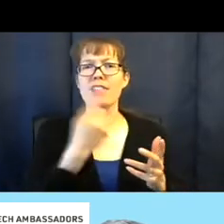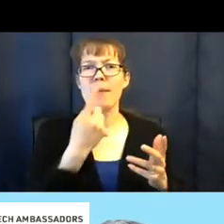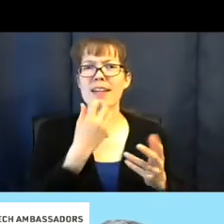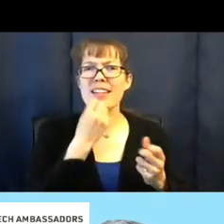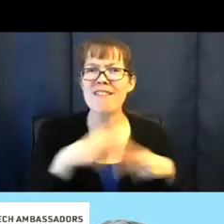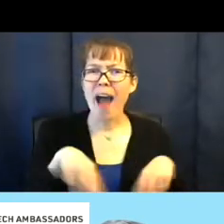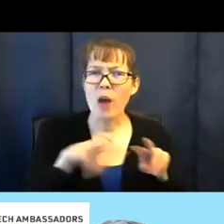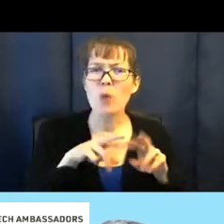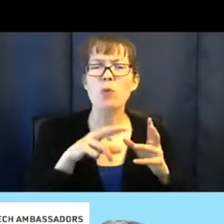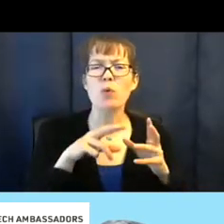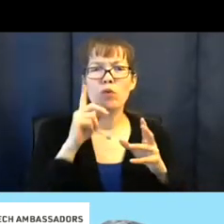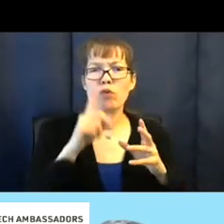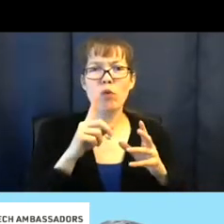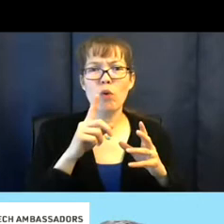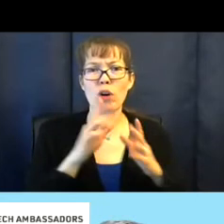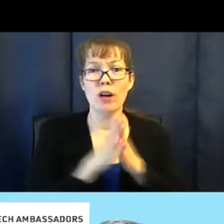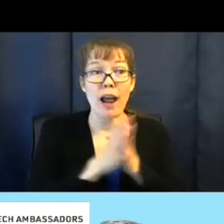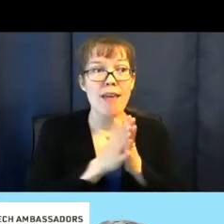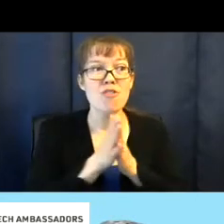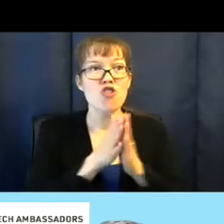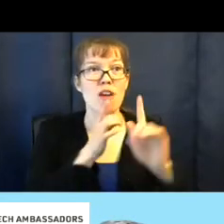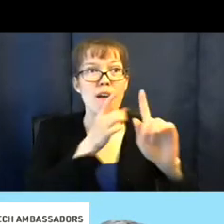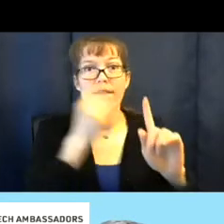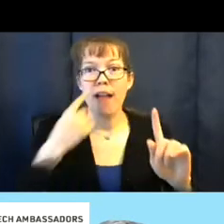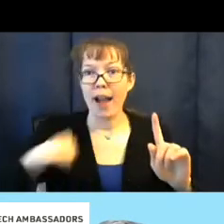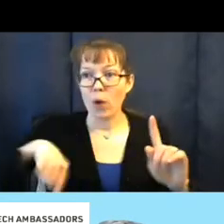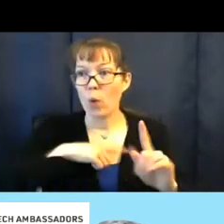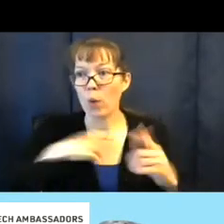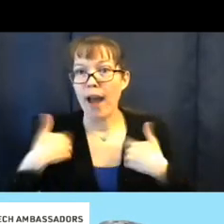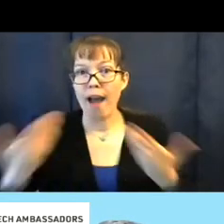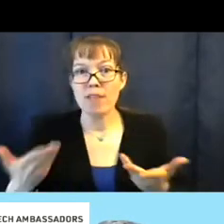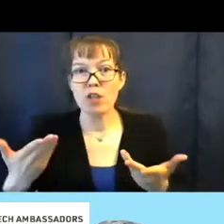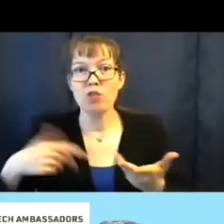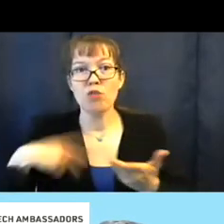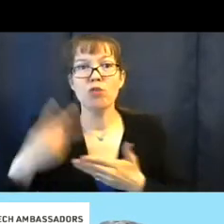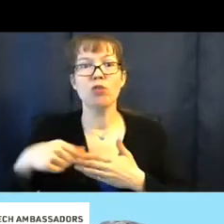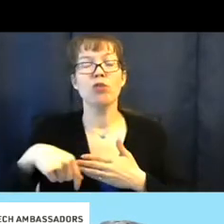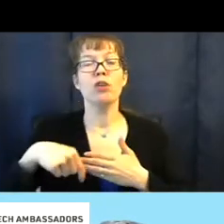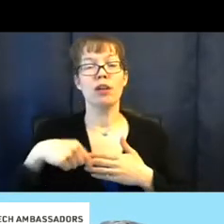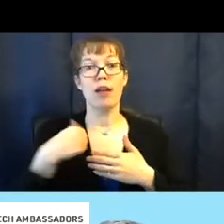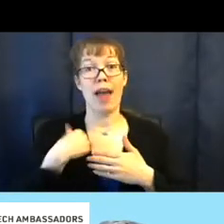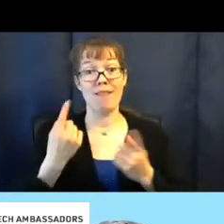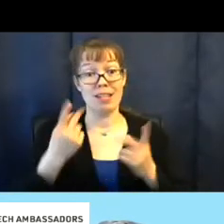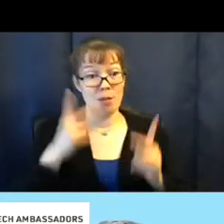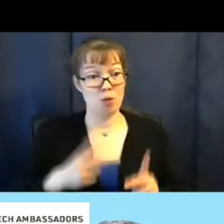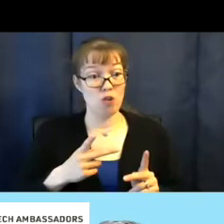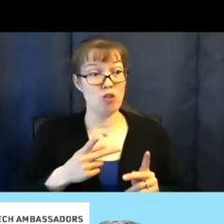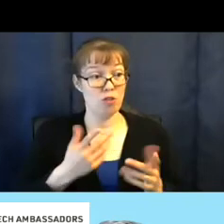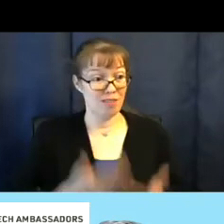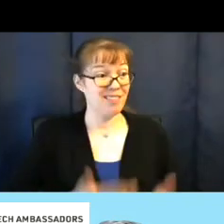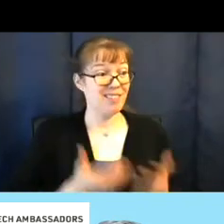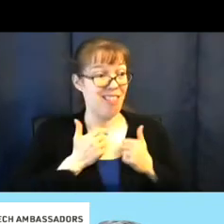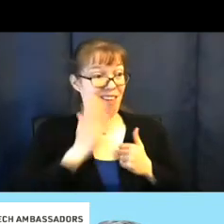for an initiative like ours, because having someone with lived experience